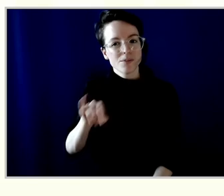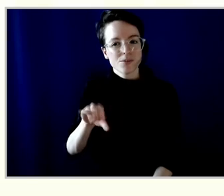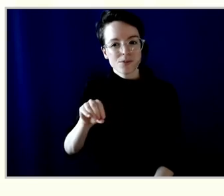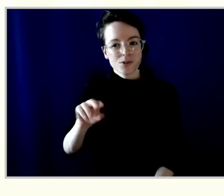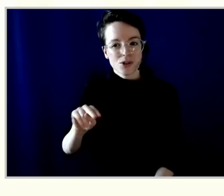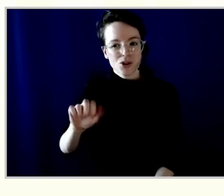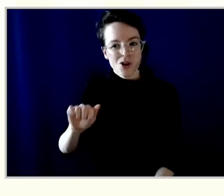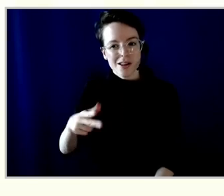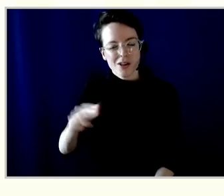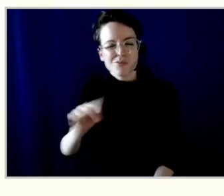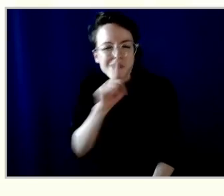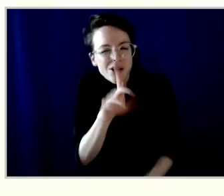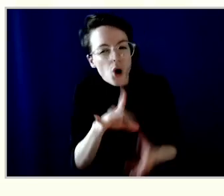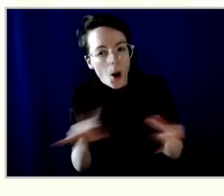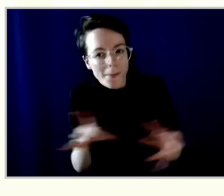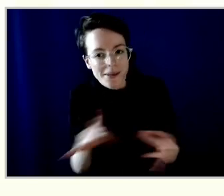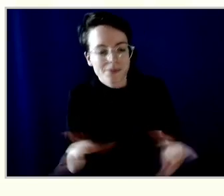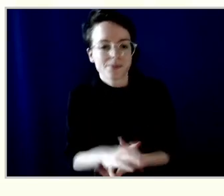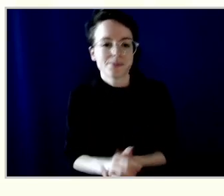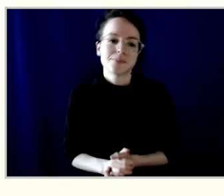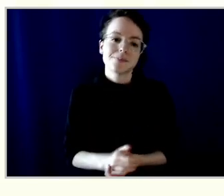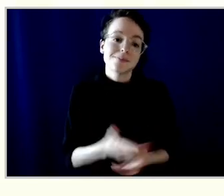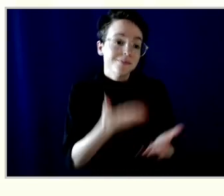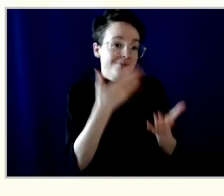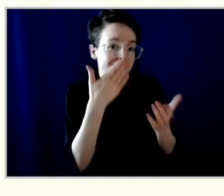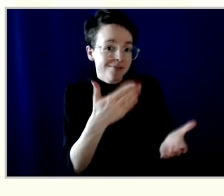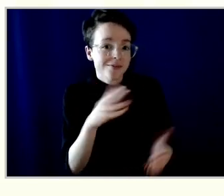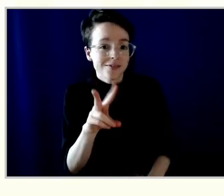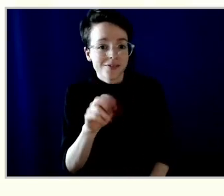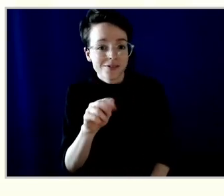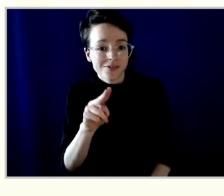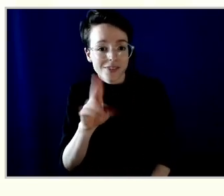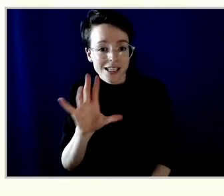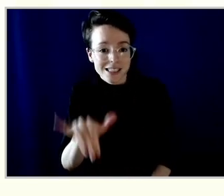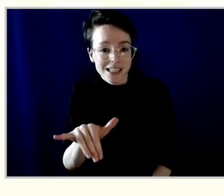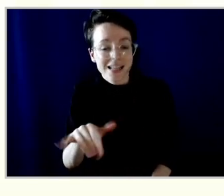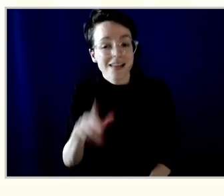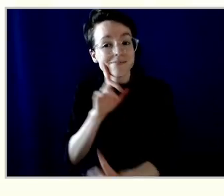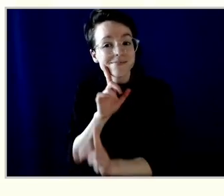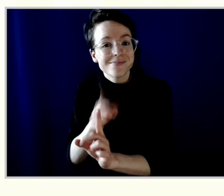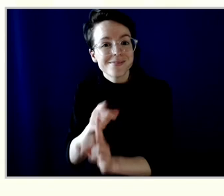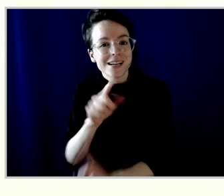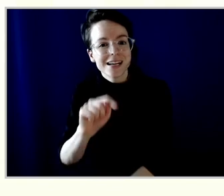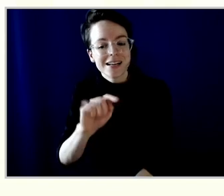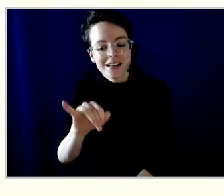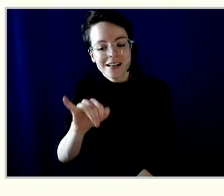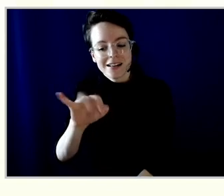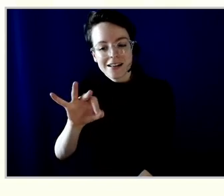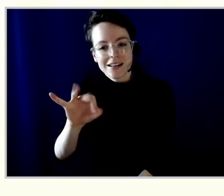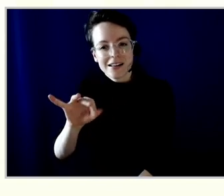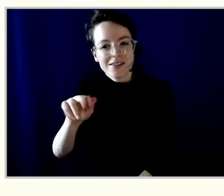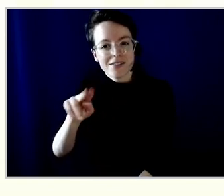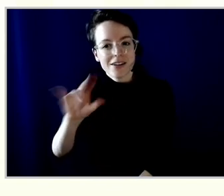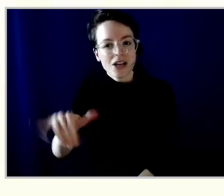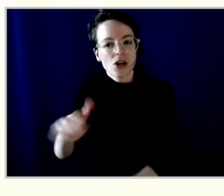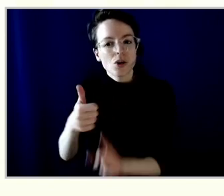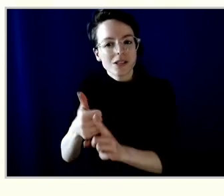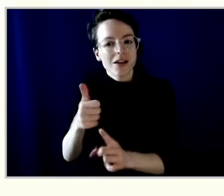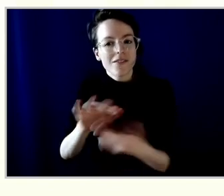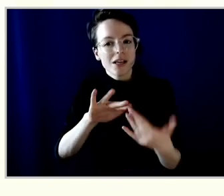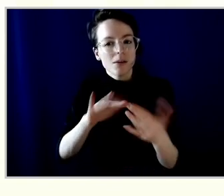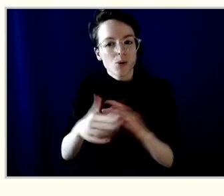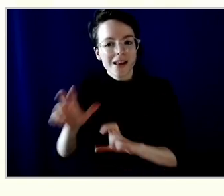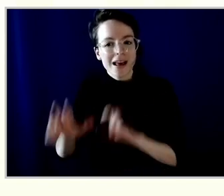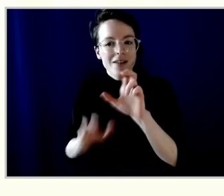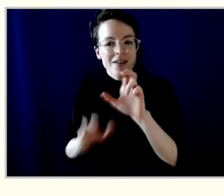give a huge thanks to Vancity, and in particular, Tiffany Oda Hall, Community Investment Portfolio Manager for Labour Partners. The